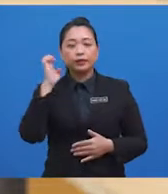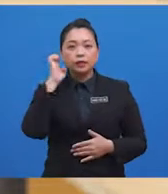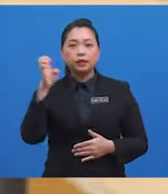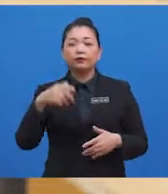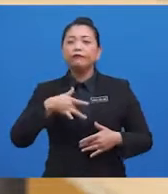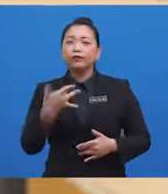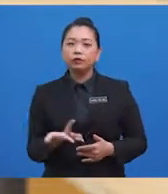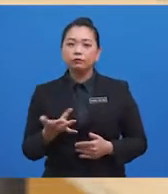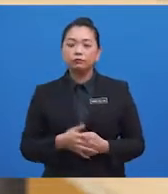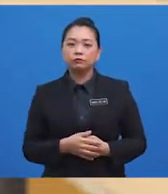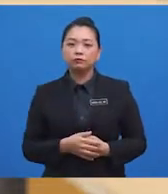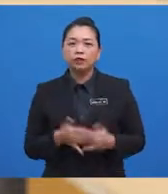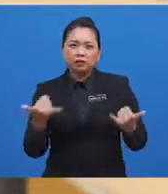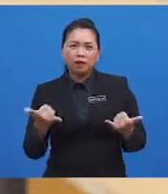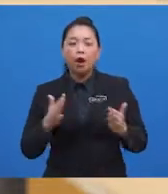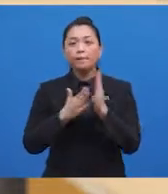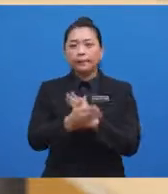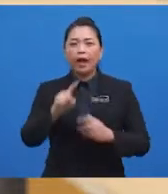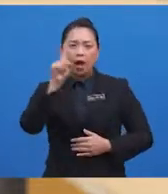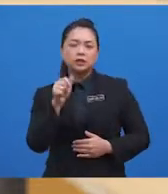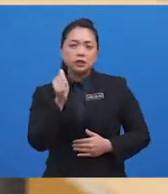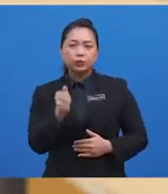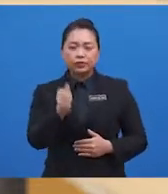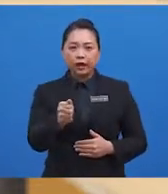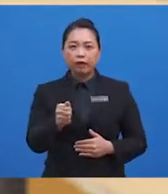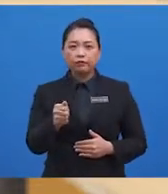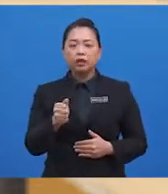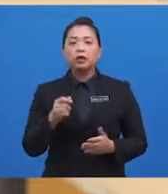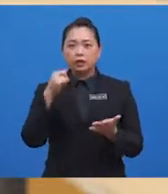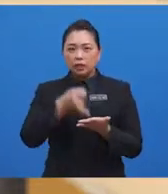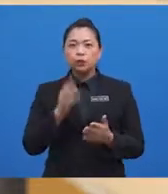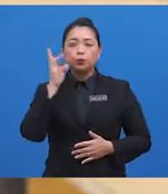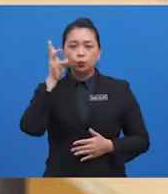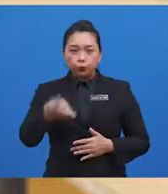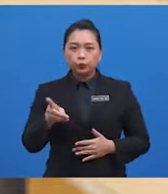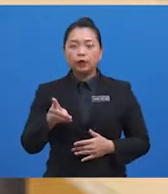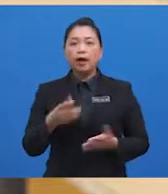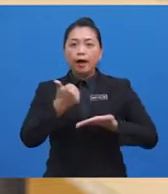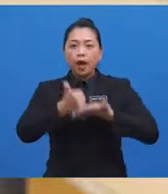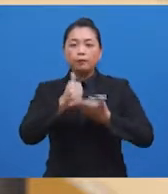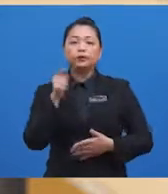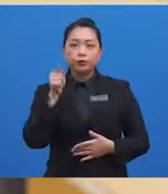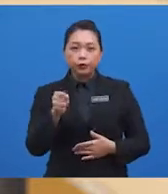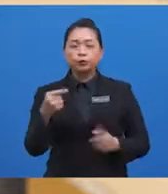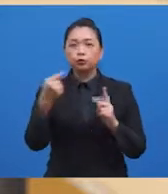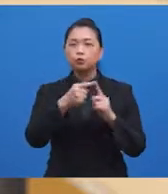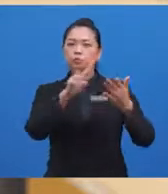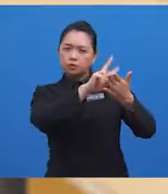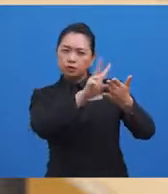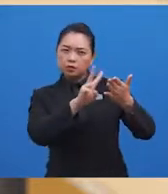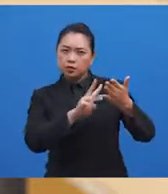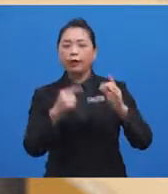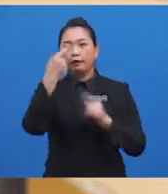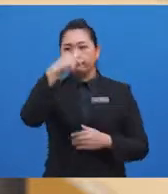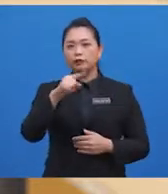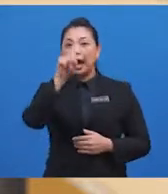mistake? Now, by asking yourself these questions, it would help you to scheme for answers, as